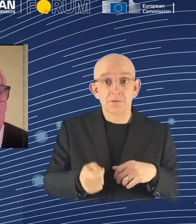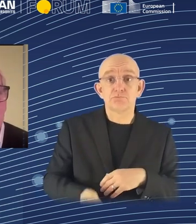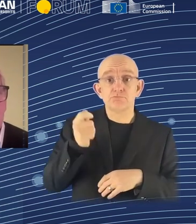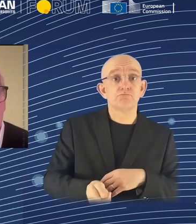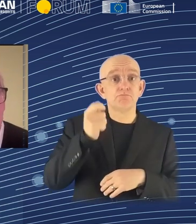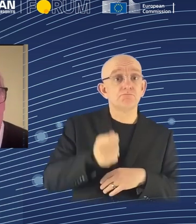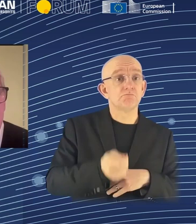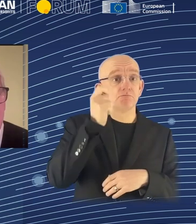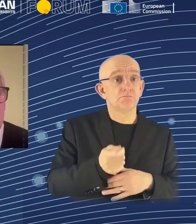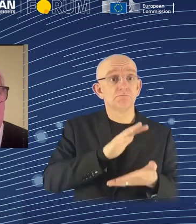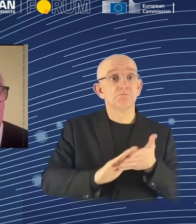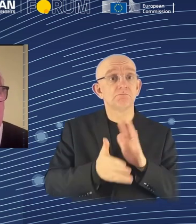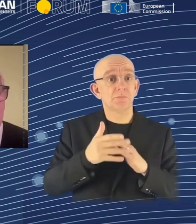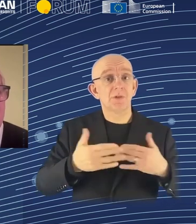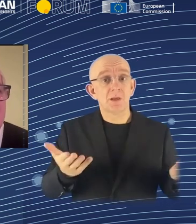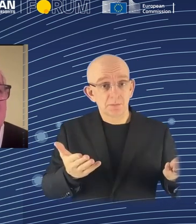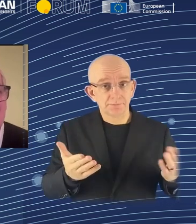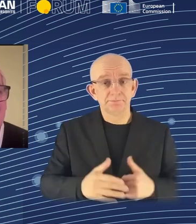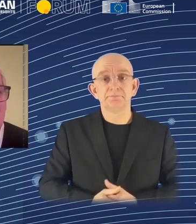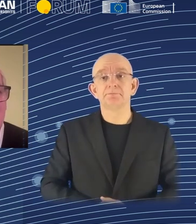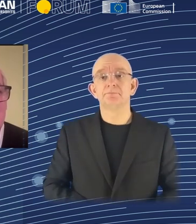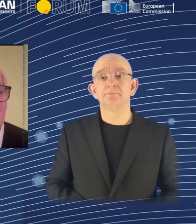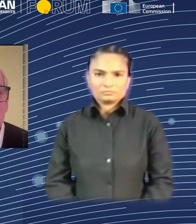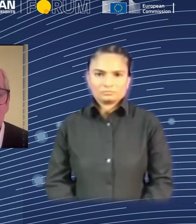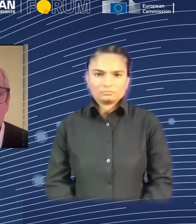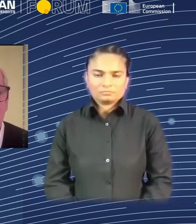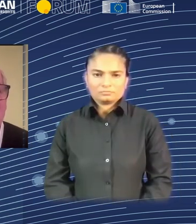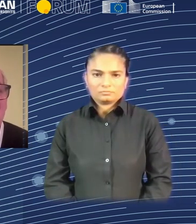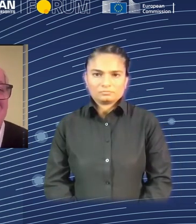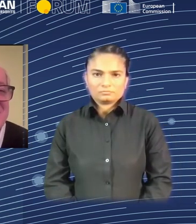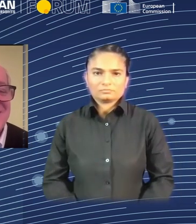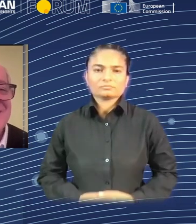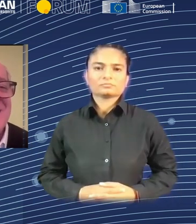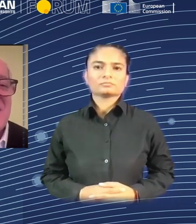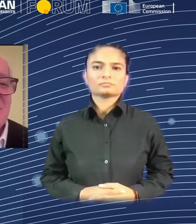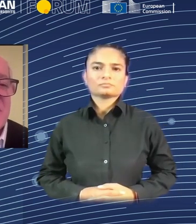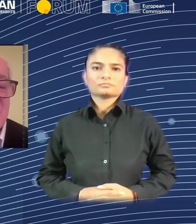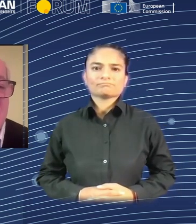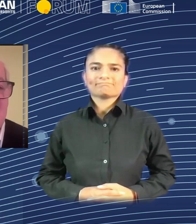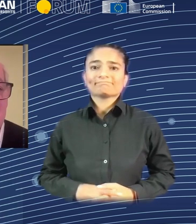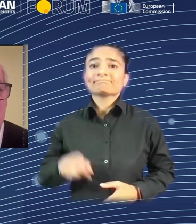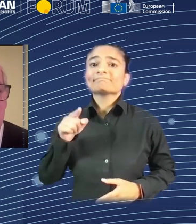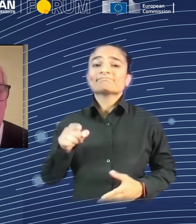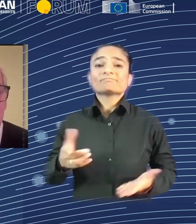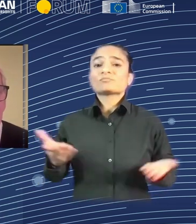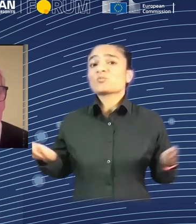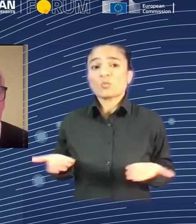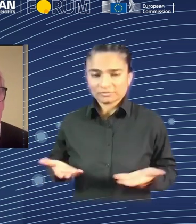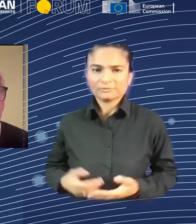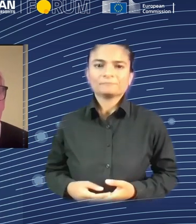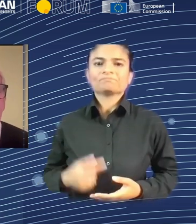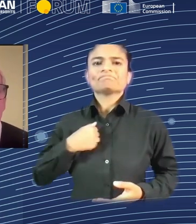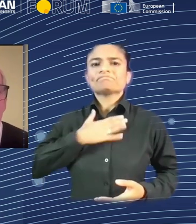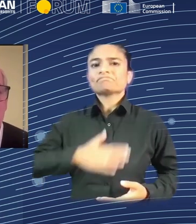So what this suggests in terms of sorry, go back, please. What this suggests in terms of choosing